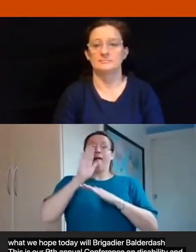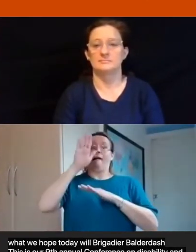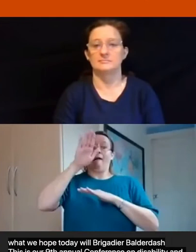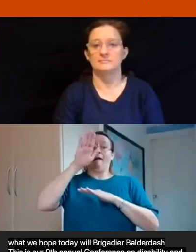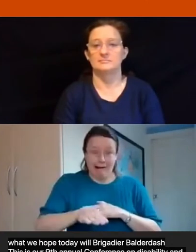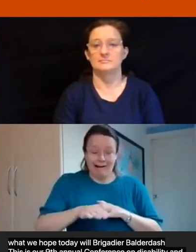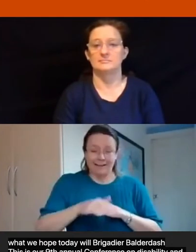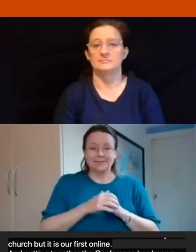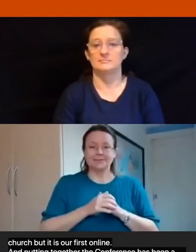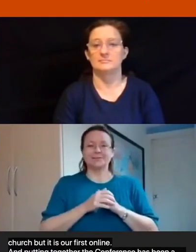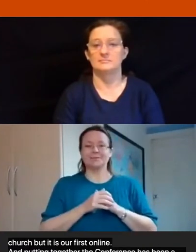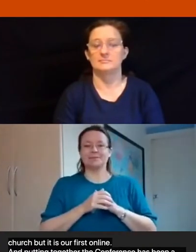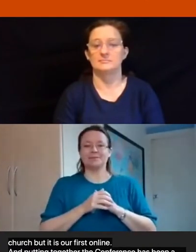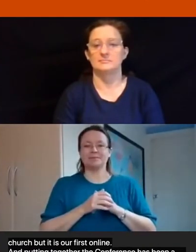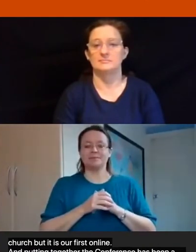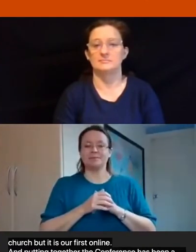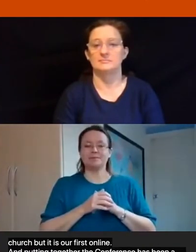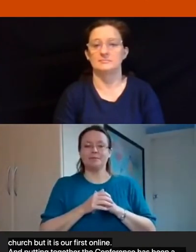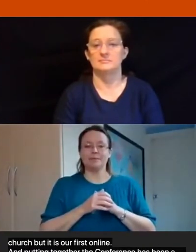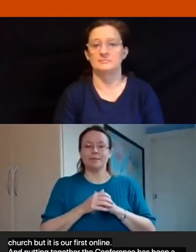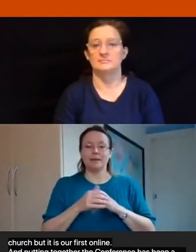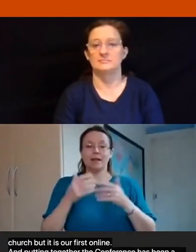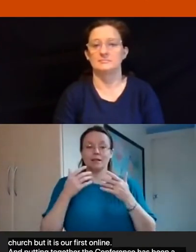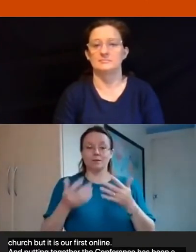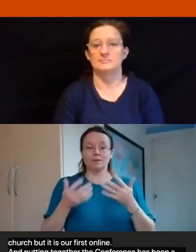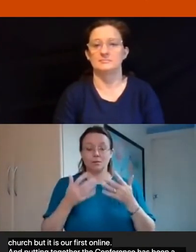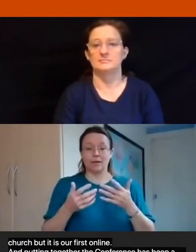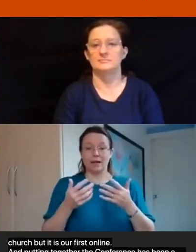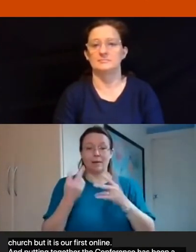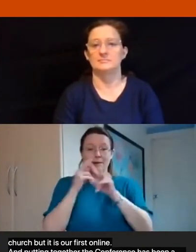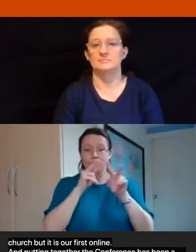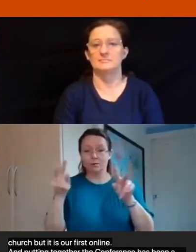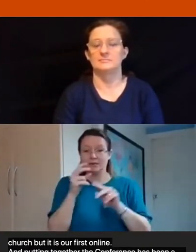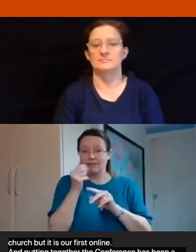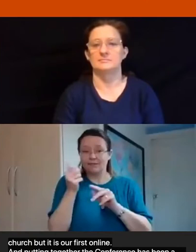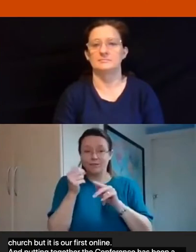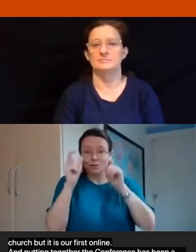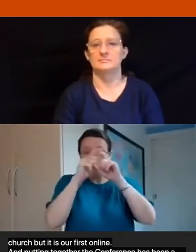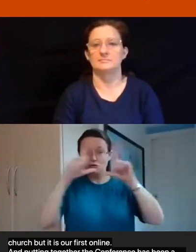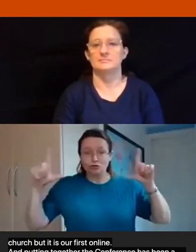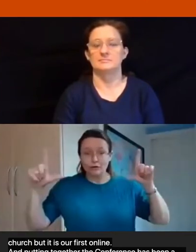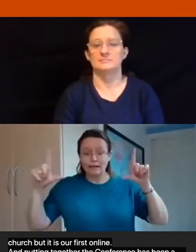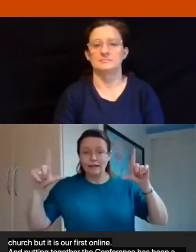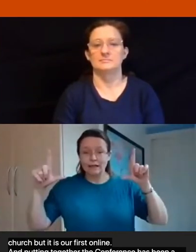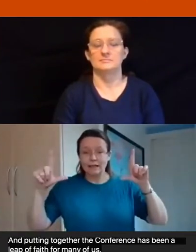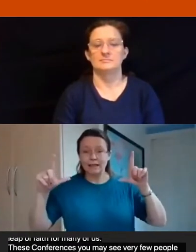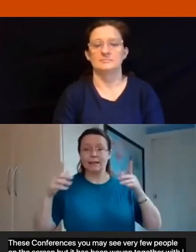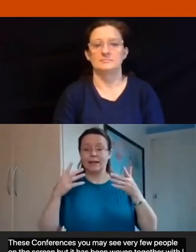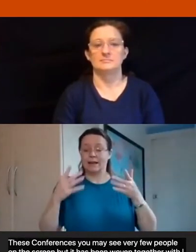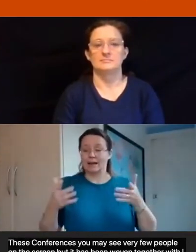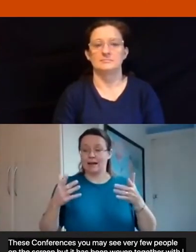conferences you may see very few people on the screen but it's been woven together with with i say it takes a village but it takes a village and a half